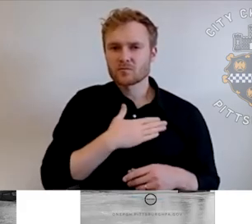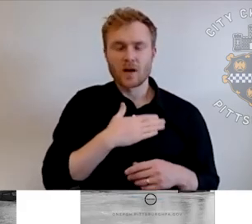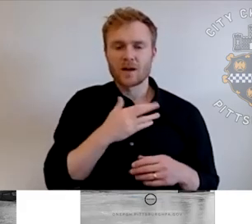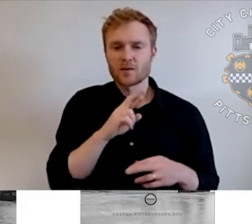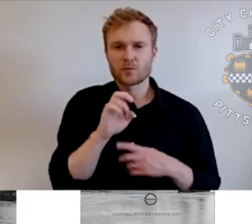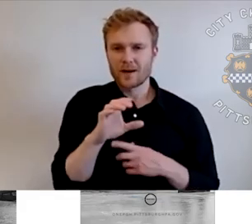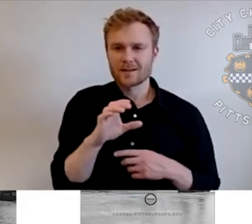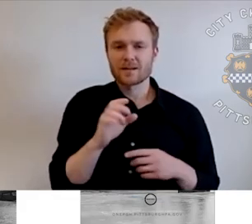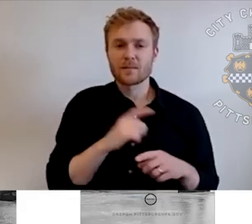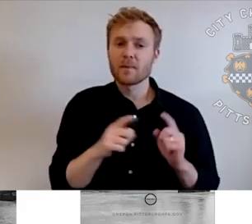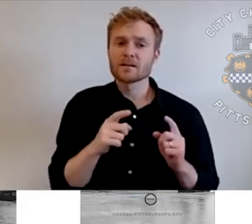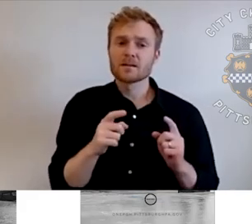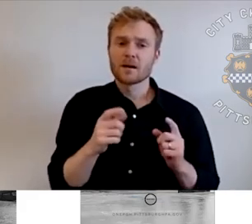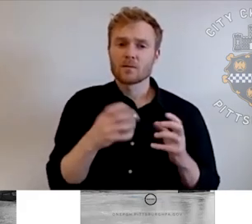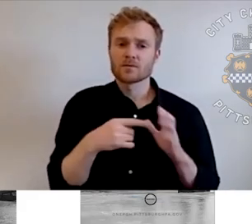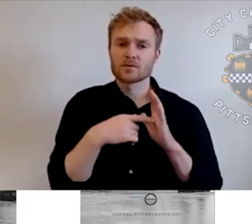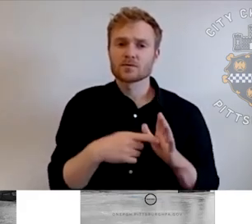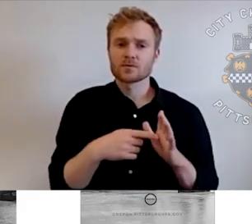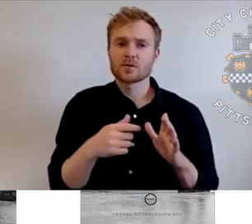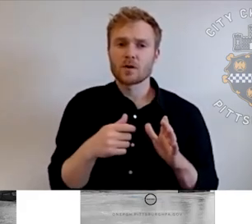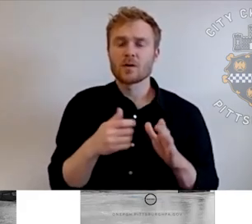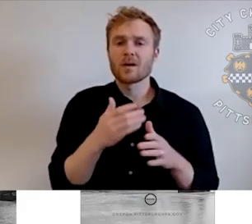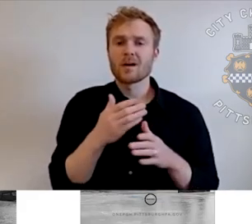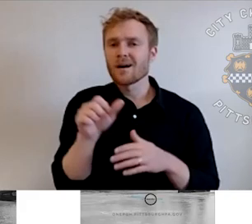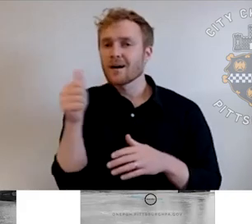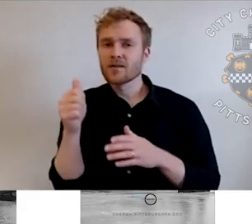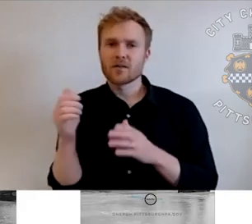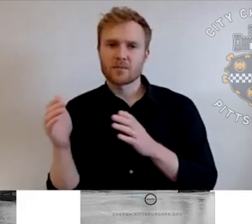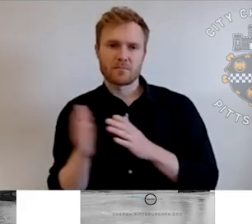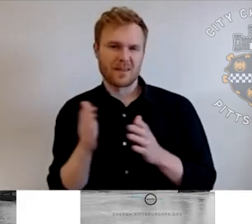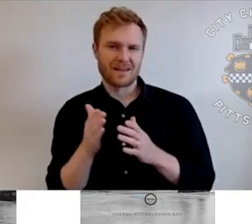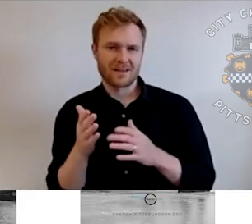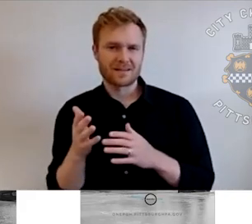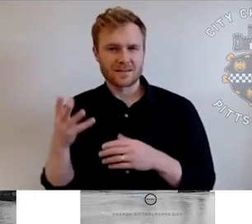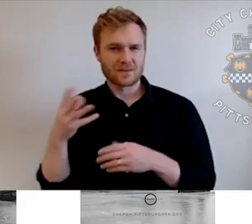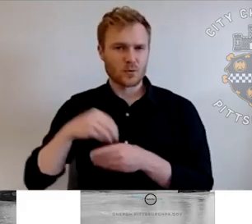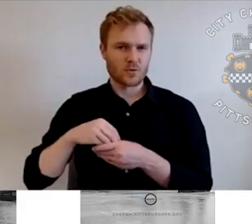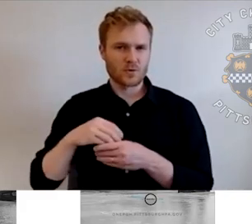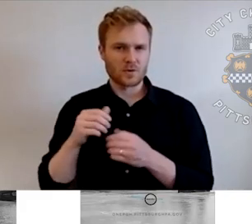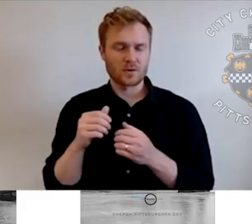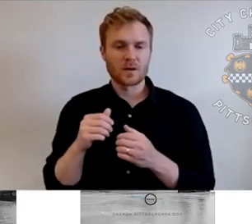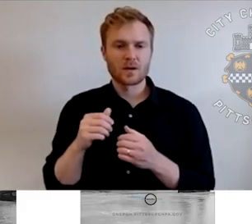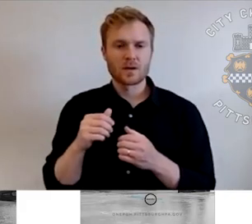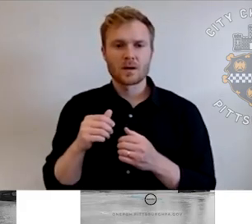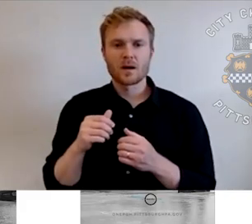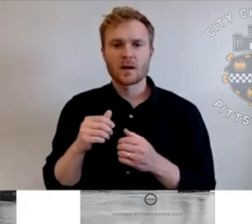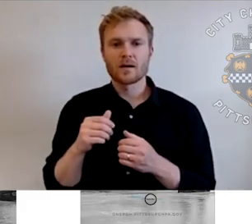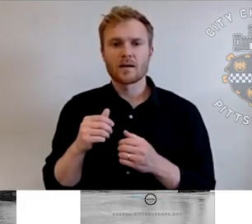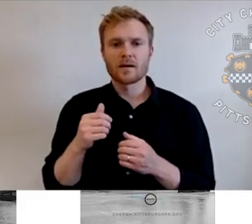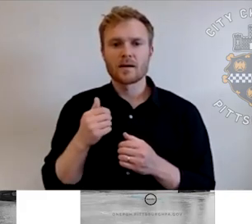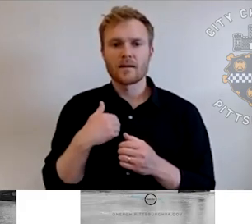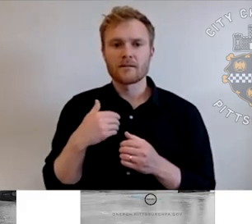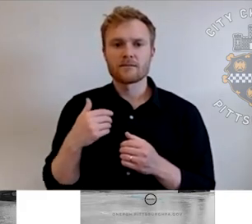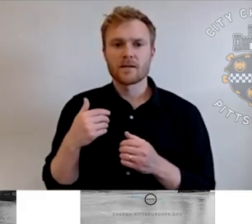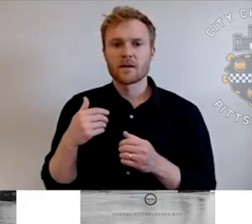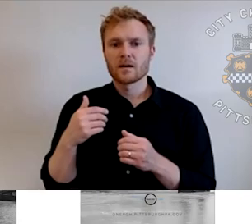work that, uh, Department of City Planning does also has or can have impact on, uh, park and open